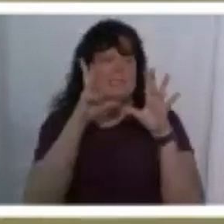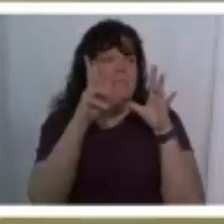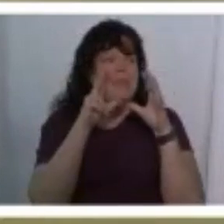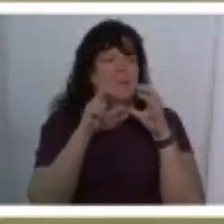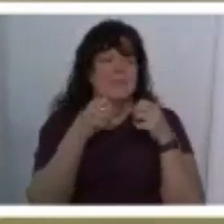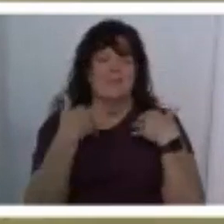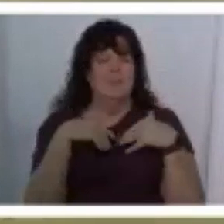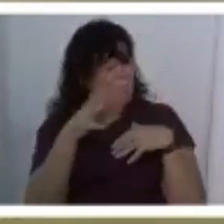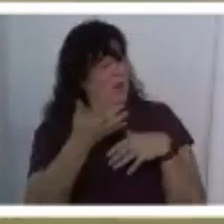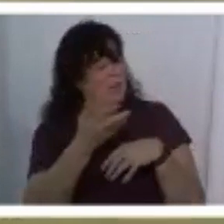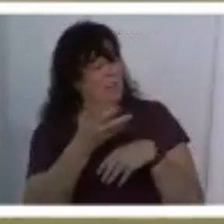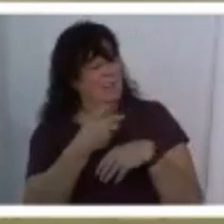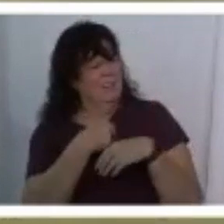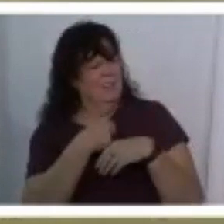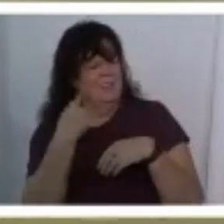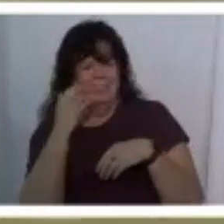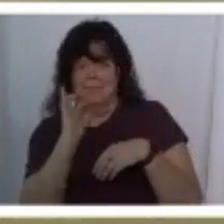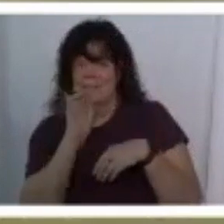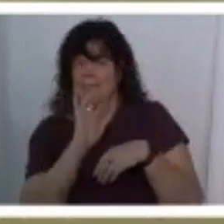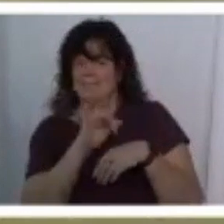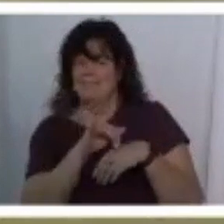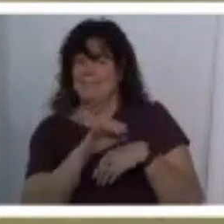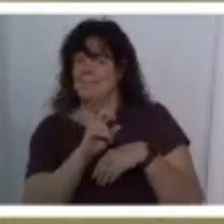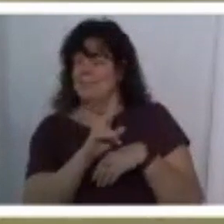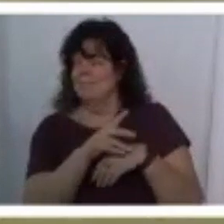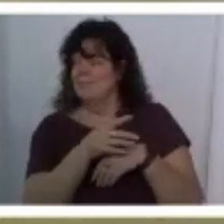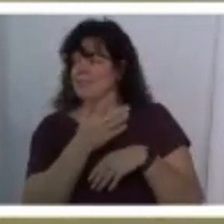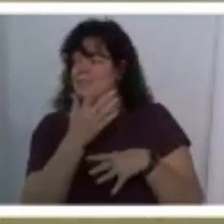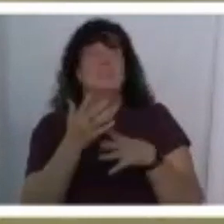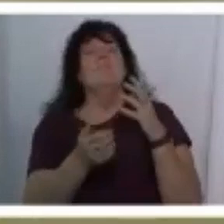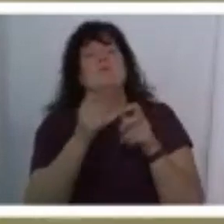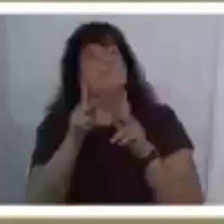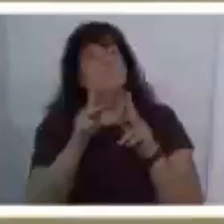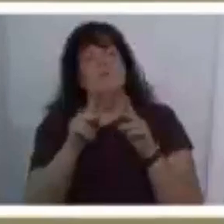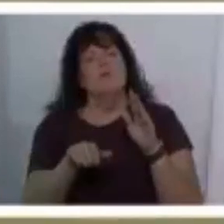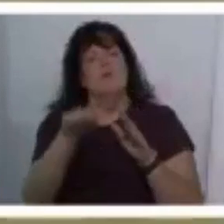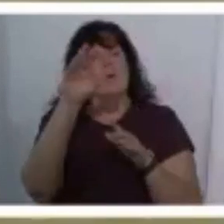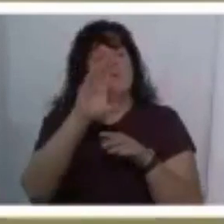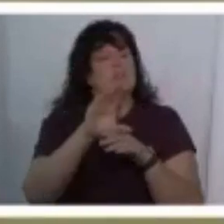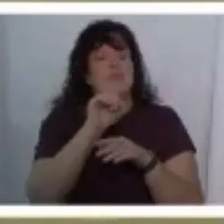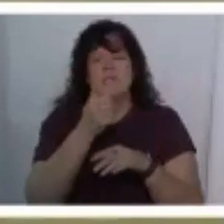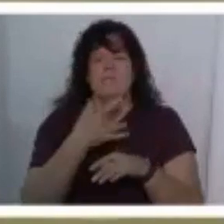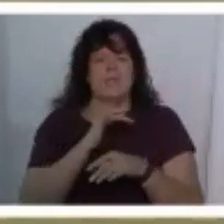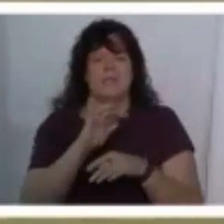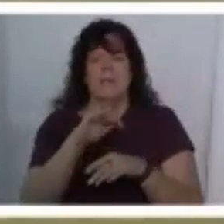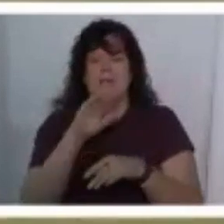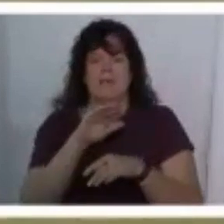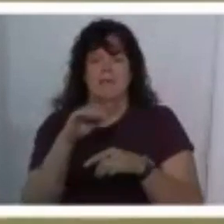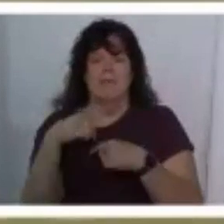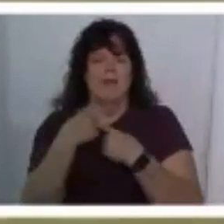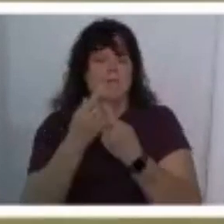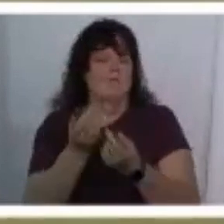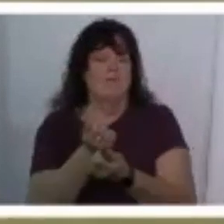what that sounds like nothing if most of them had grew up in a church and they didn't feel like they they were loved they felt like they're